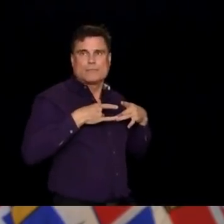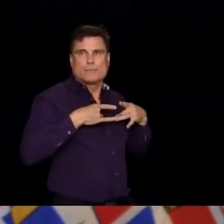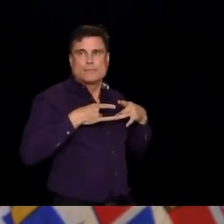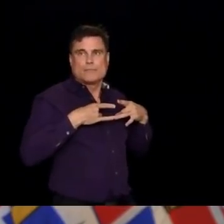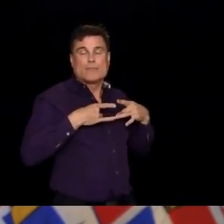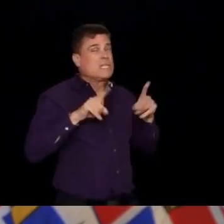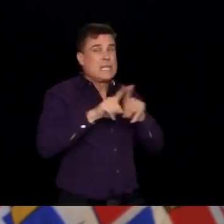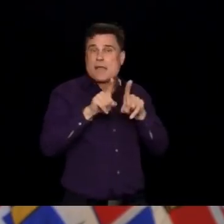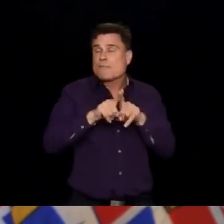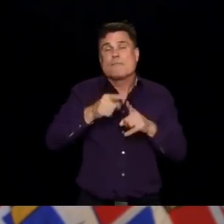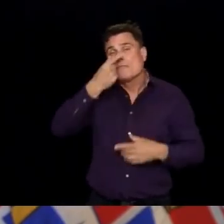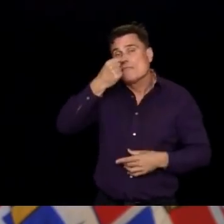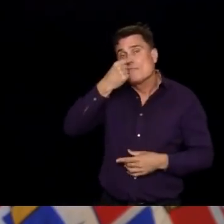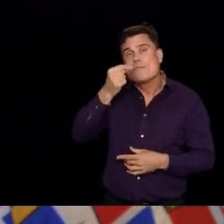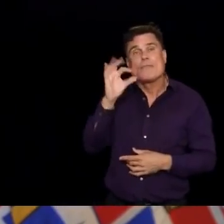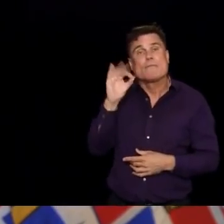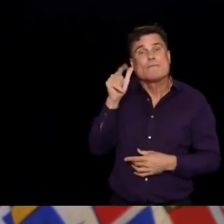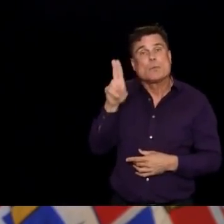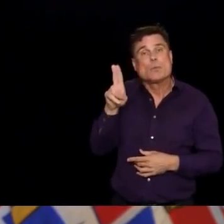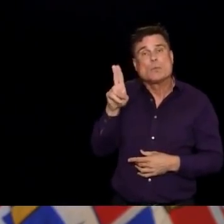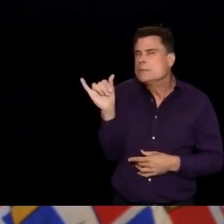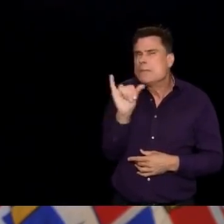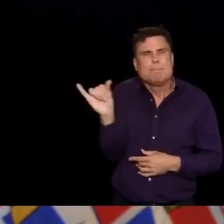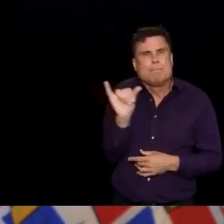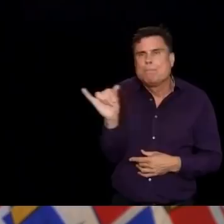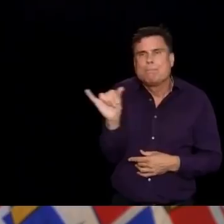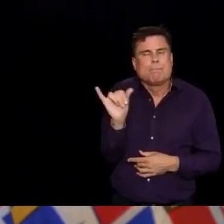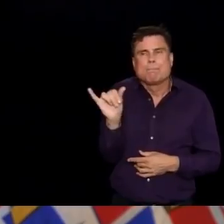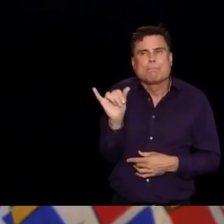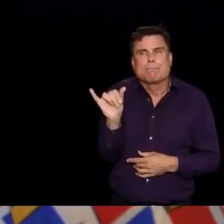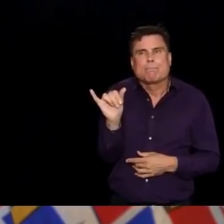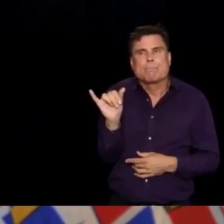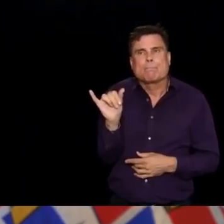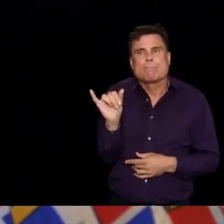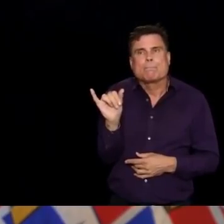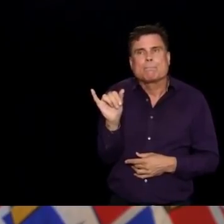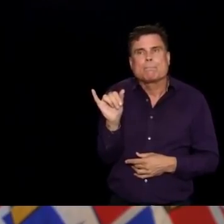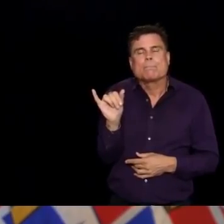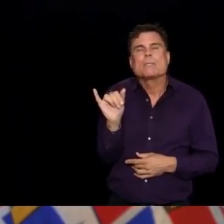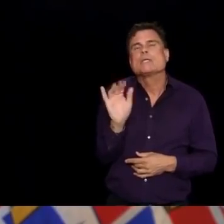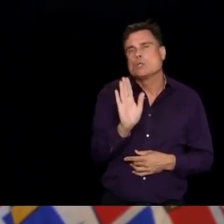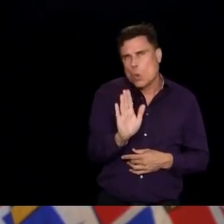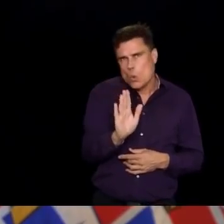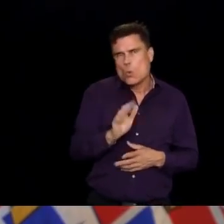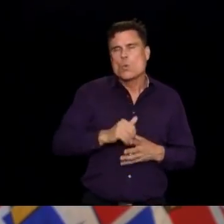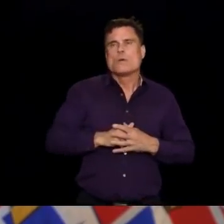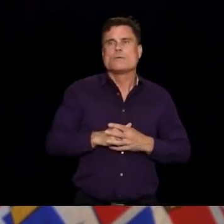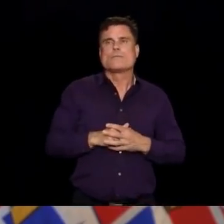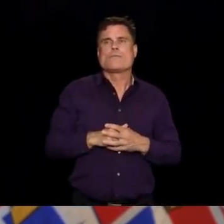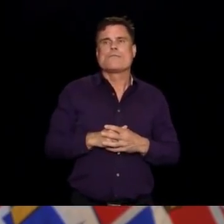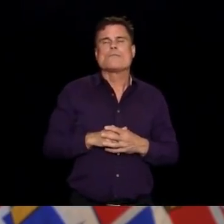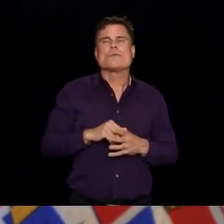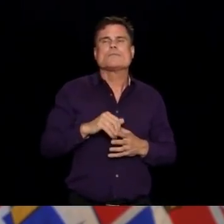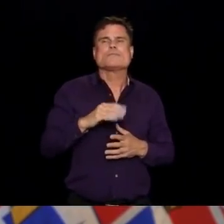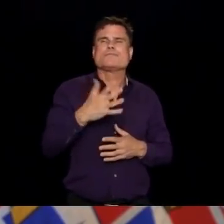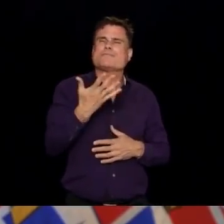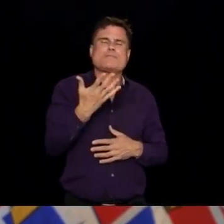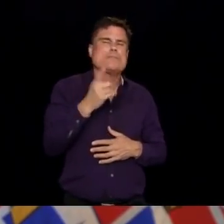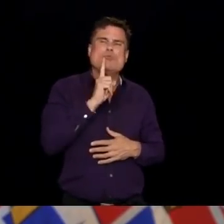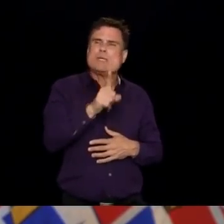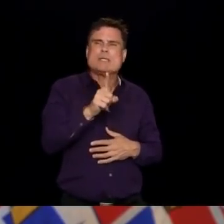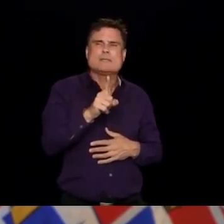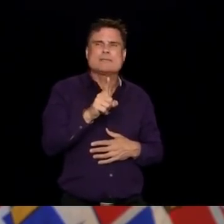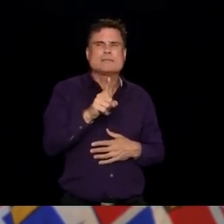So you're more likely to breathe it in. So in the fact that it's transmitted through the air, I think we're all on the same page about